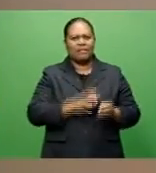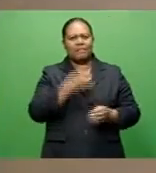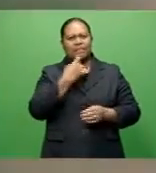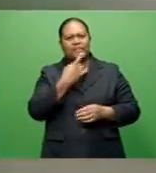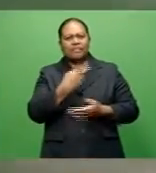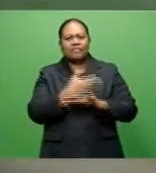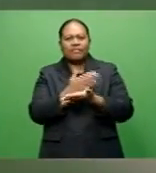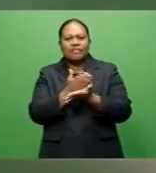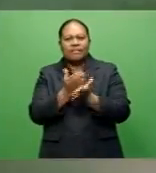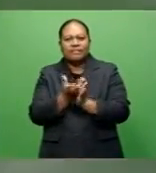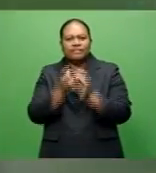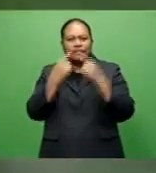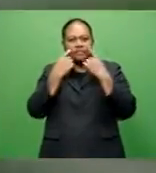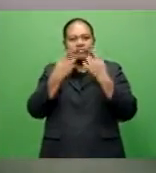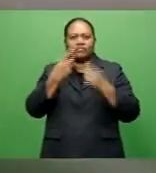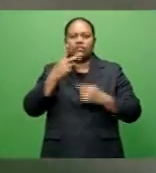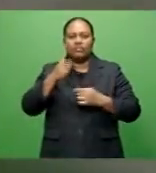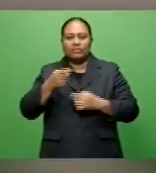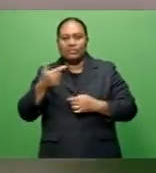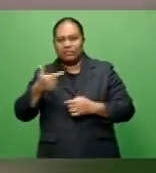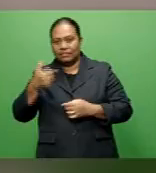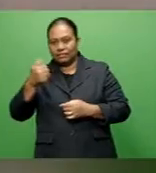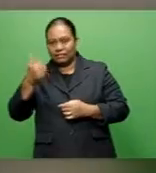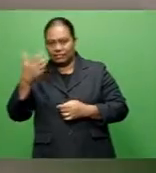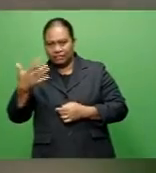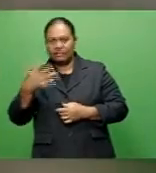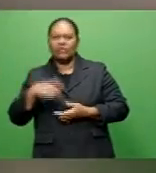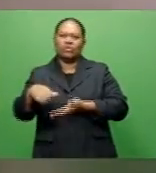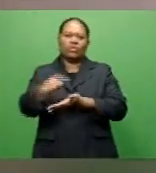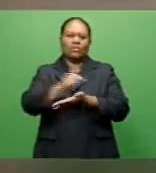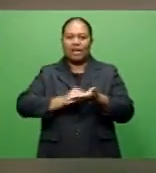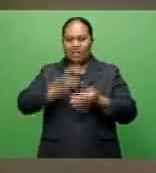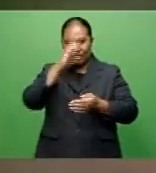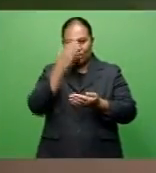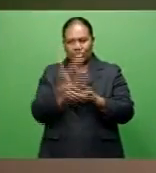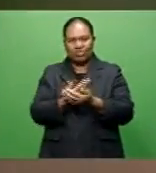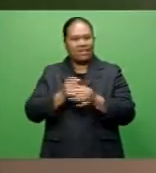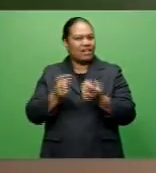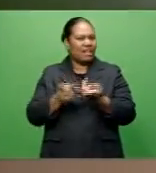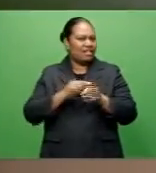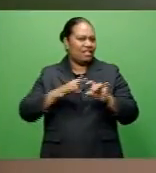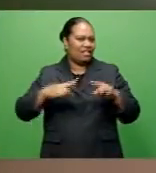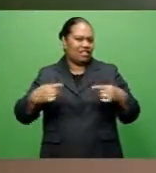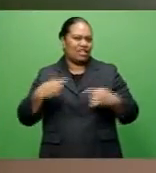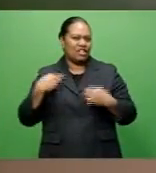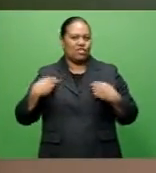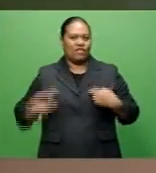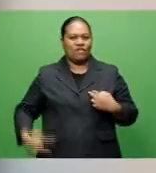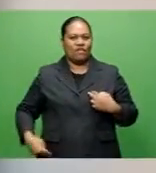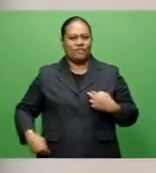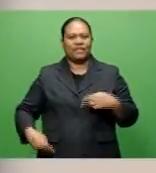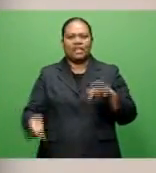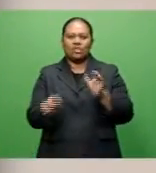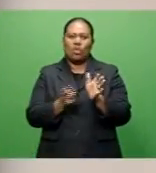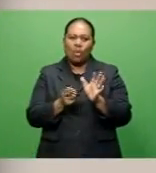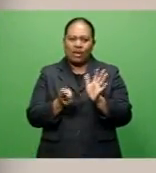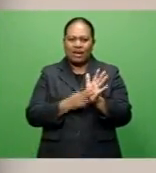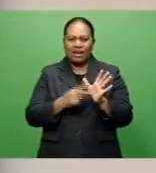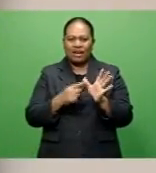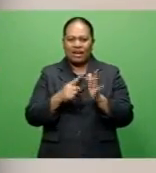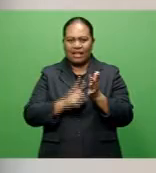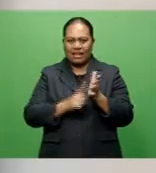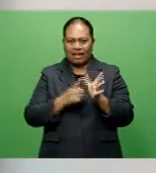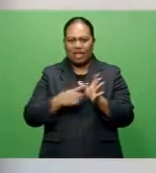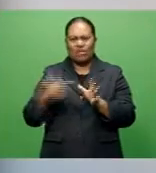,765 will be set aside to purchase students' school items and uniforms. Nailanganba village was also